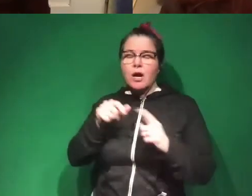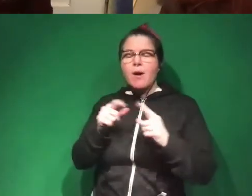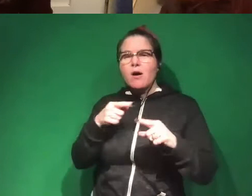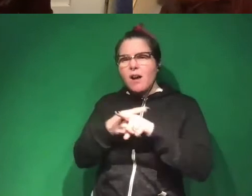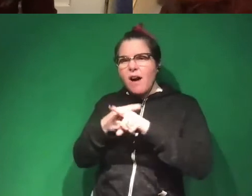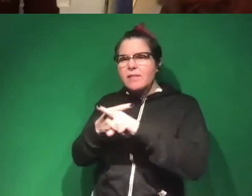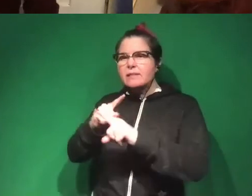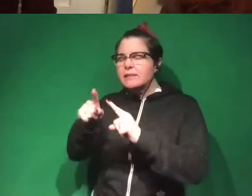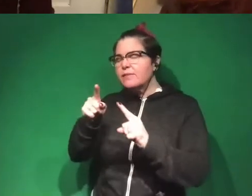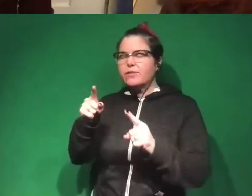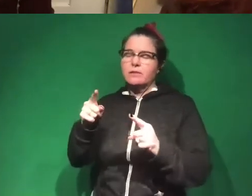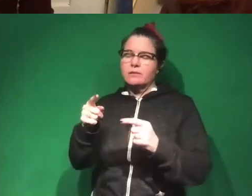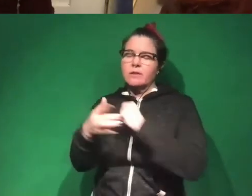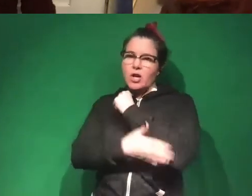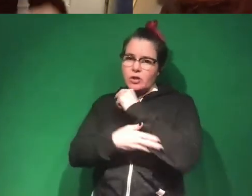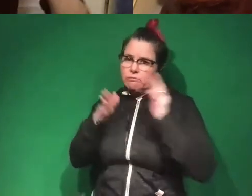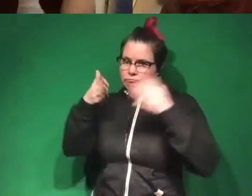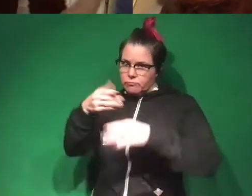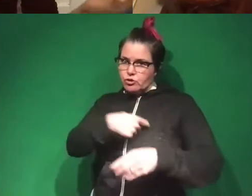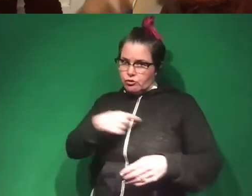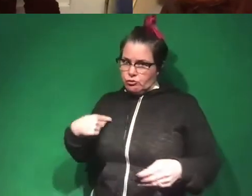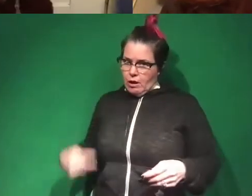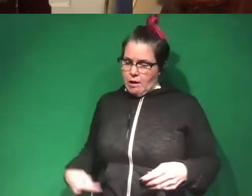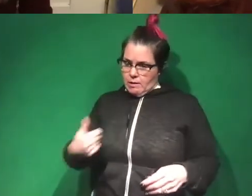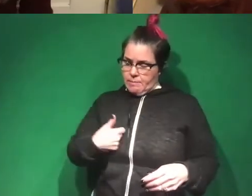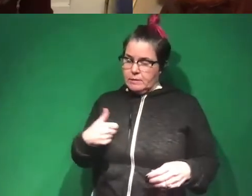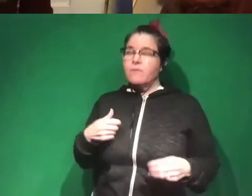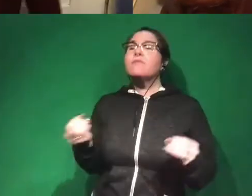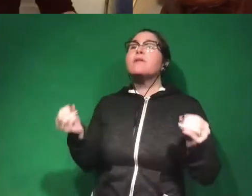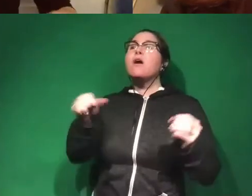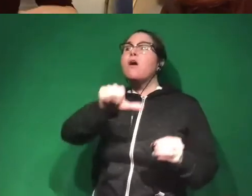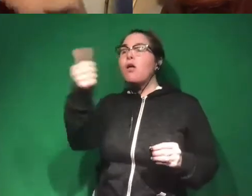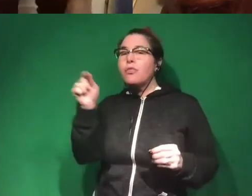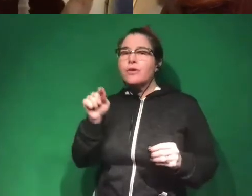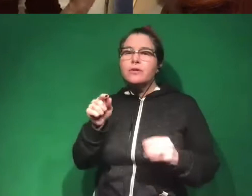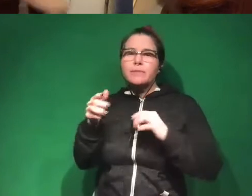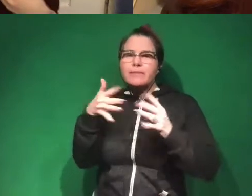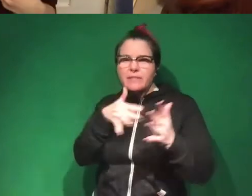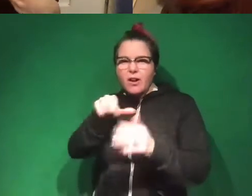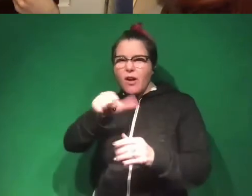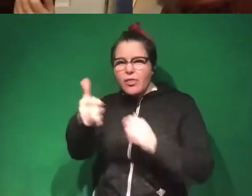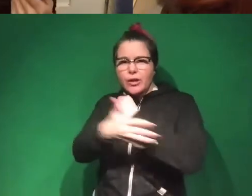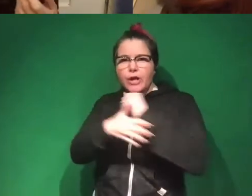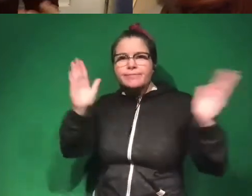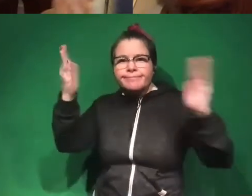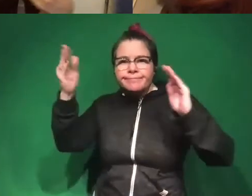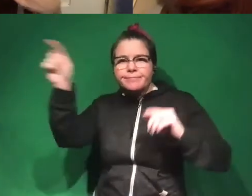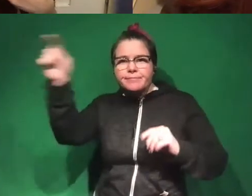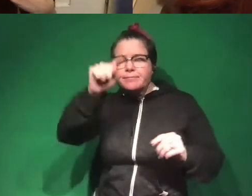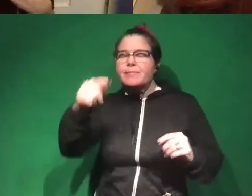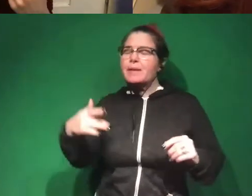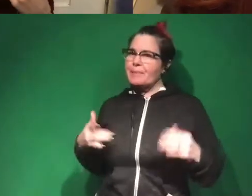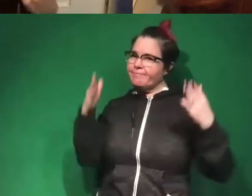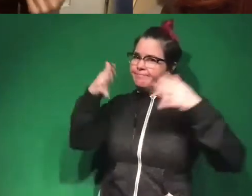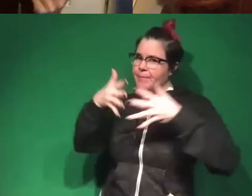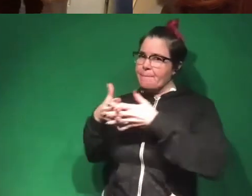countries. focus on China. And then even further political scientists study other countries and try to compare them. We're mostly American-centric, at